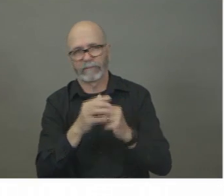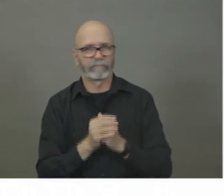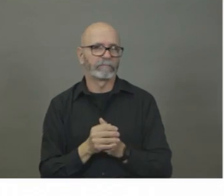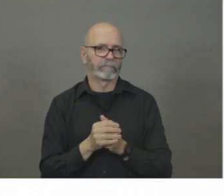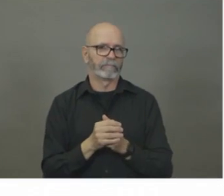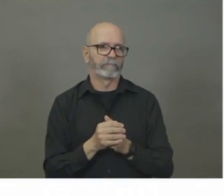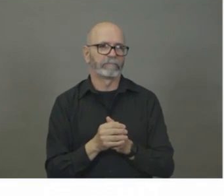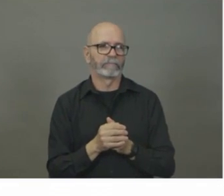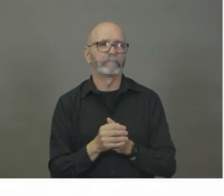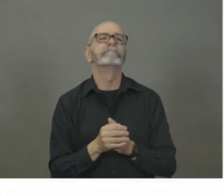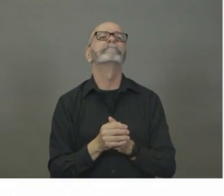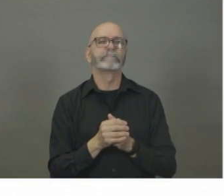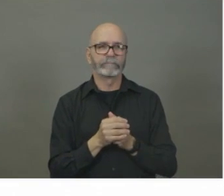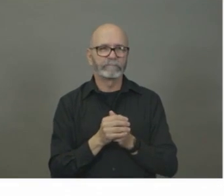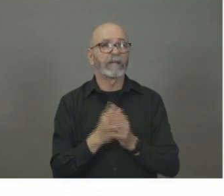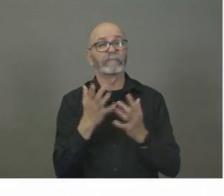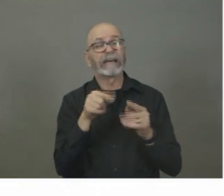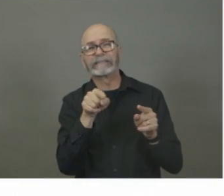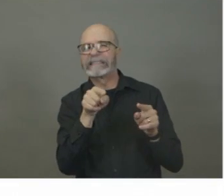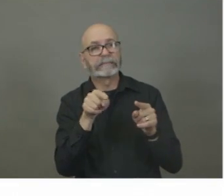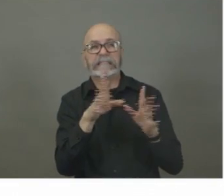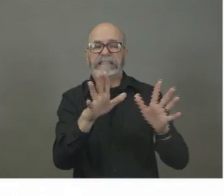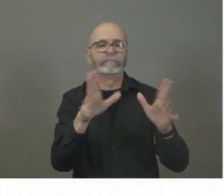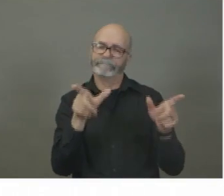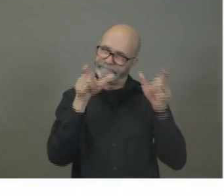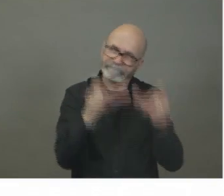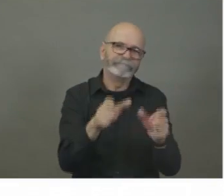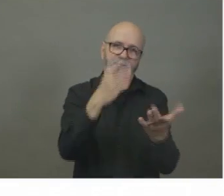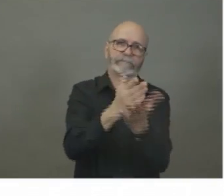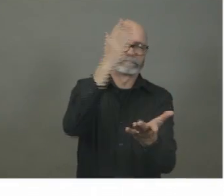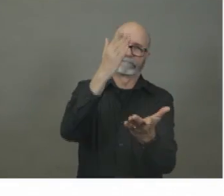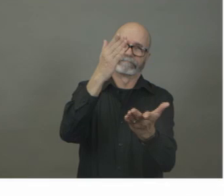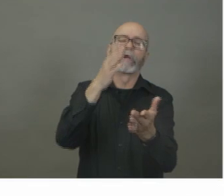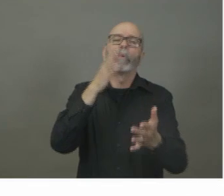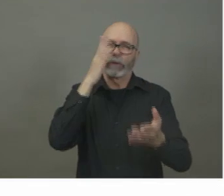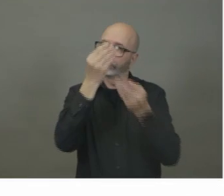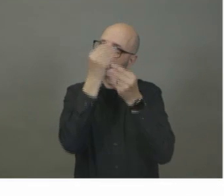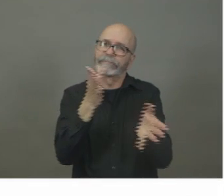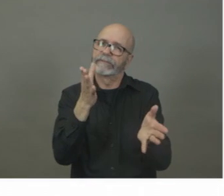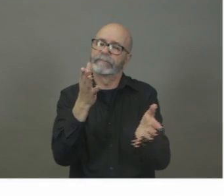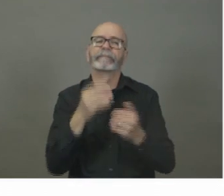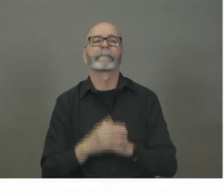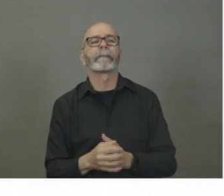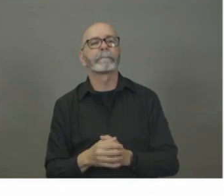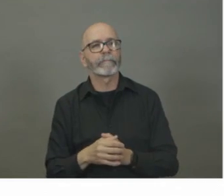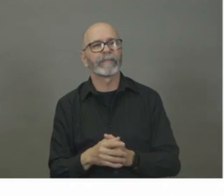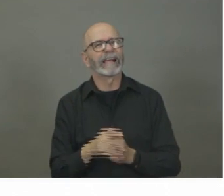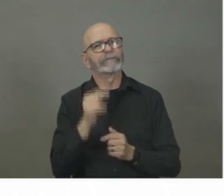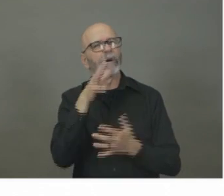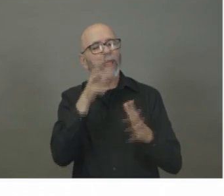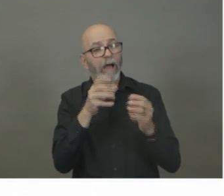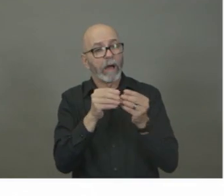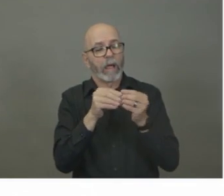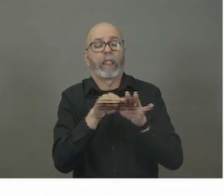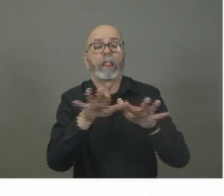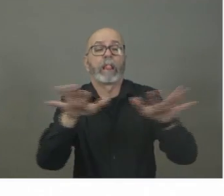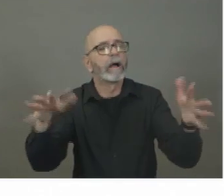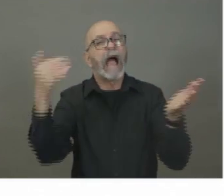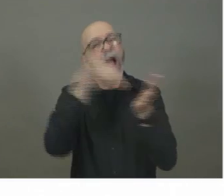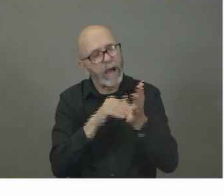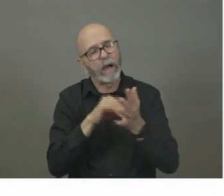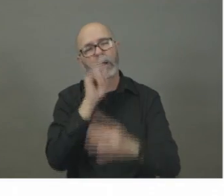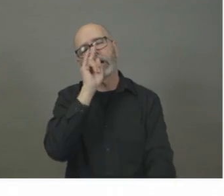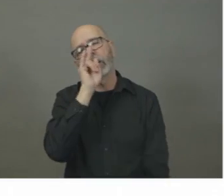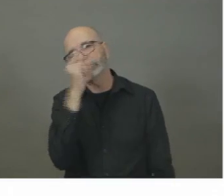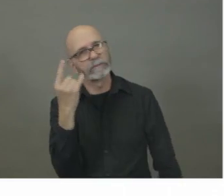necessary. This is all about minimizing, we've heard the term flattening the curve, it's flattening the curve out, slowing things